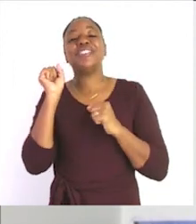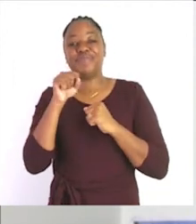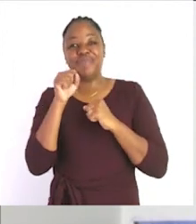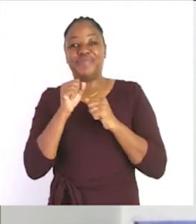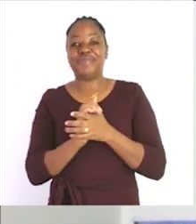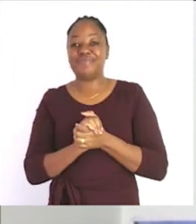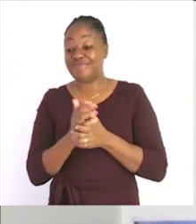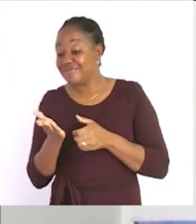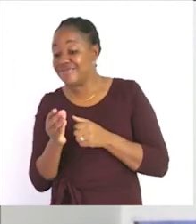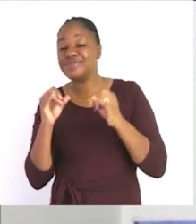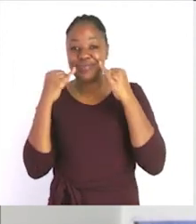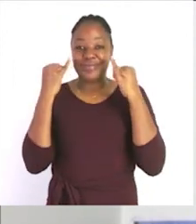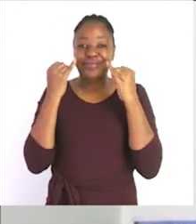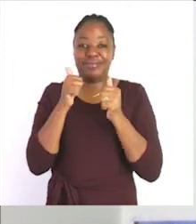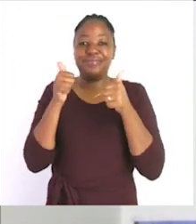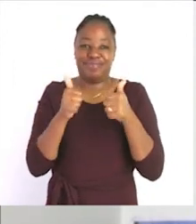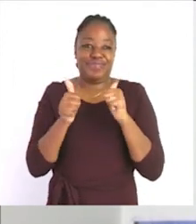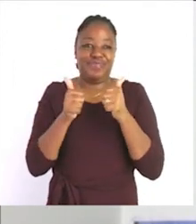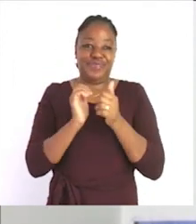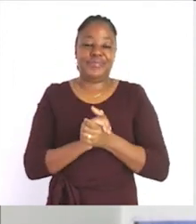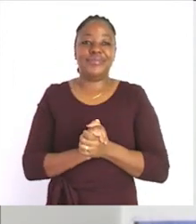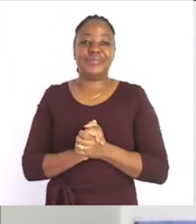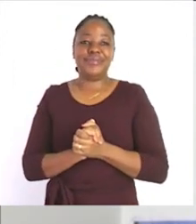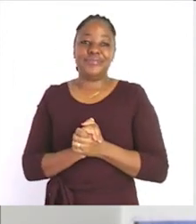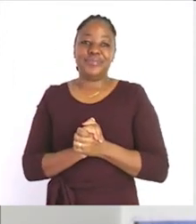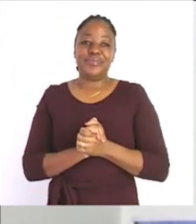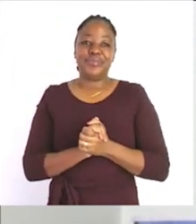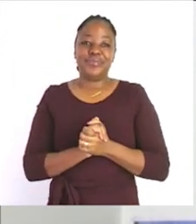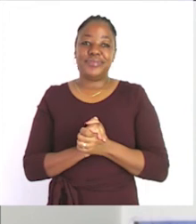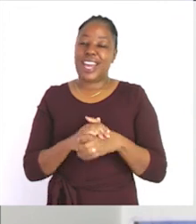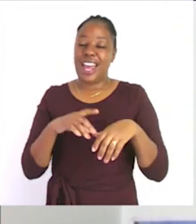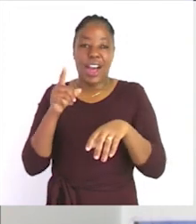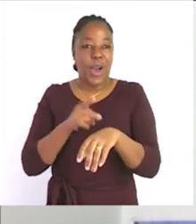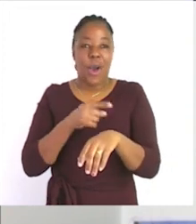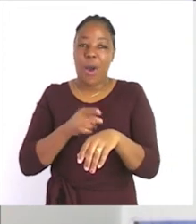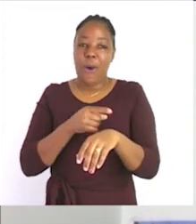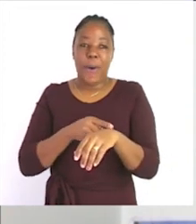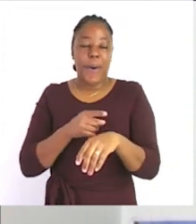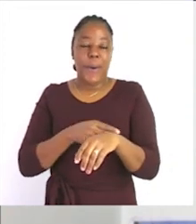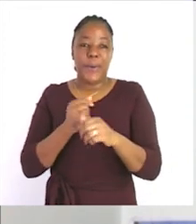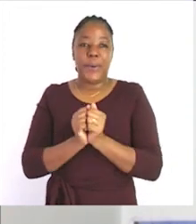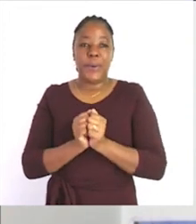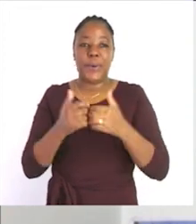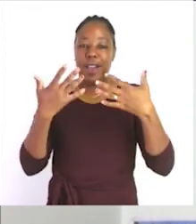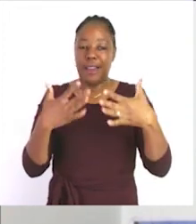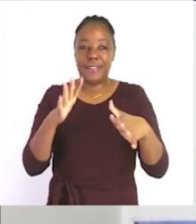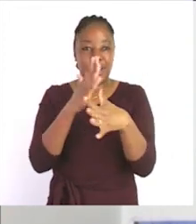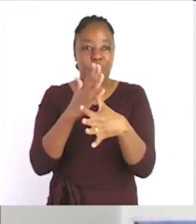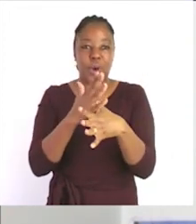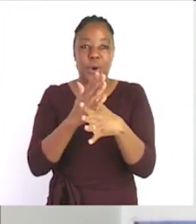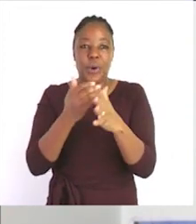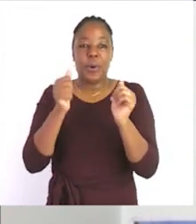enjoy that very good so as always when we are done with our lessons we need to